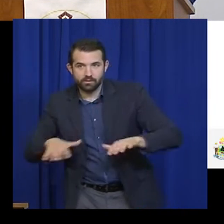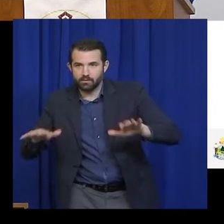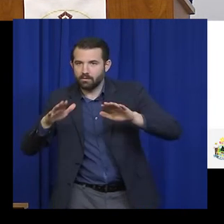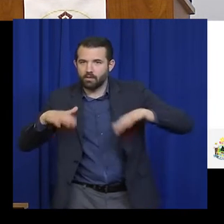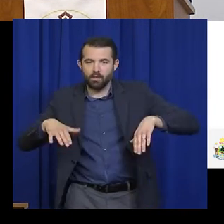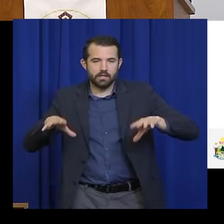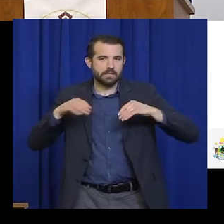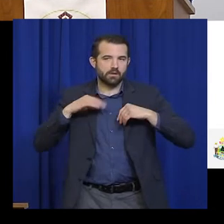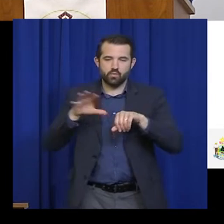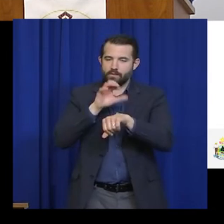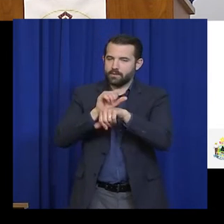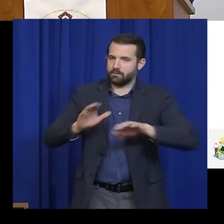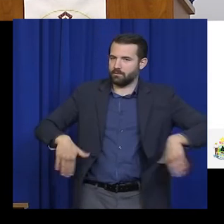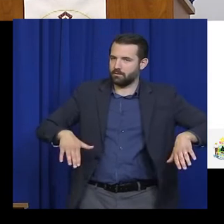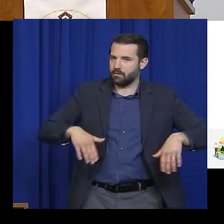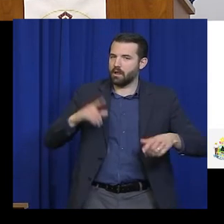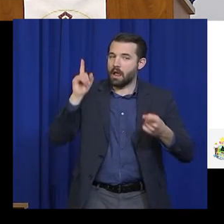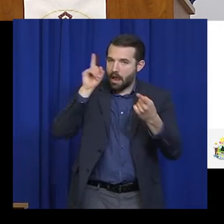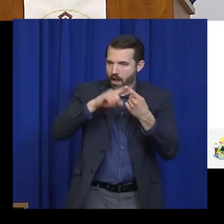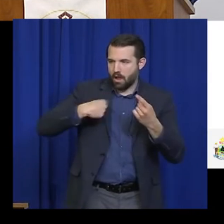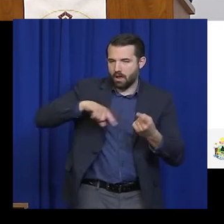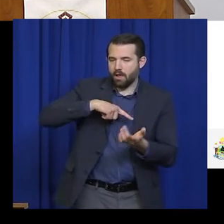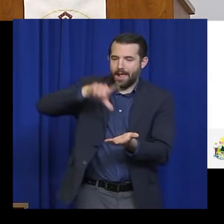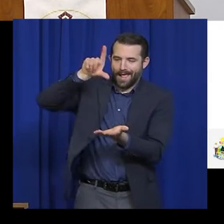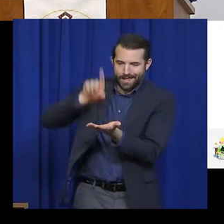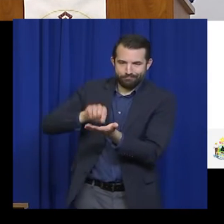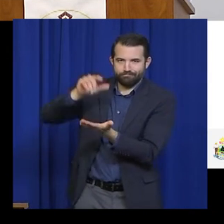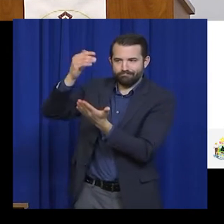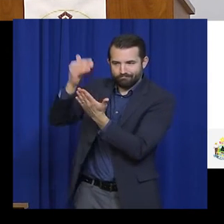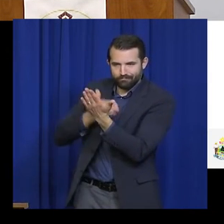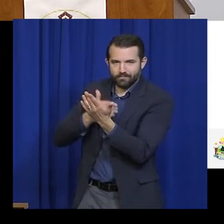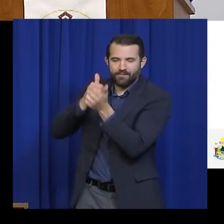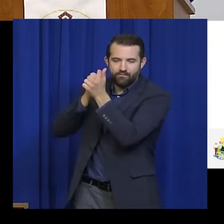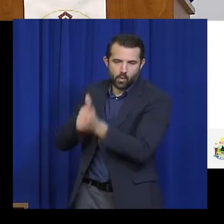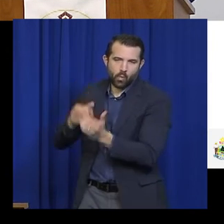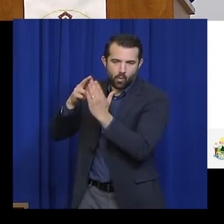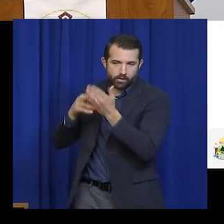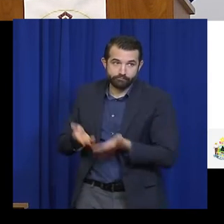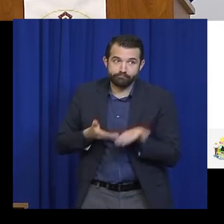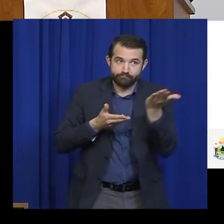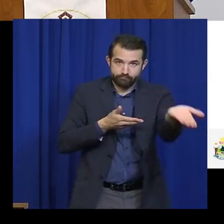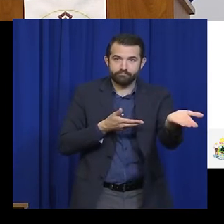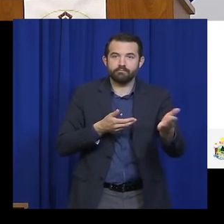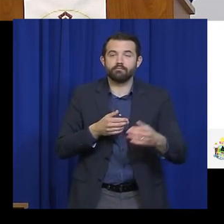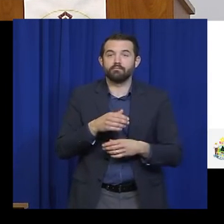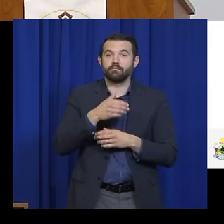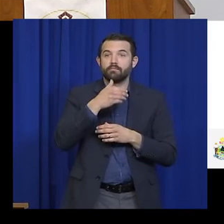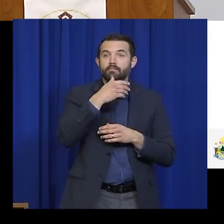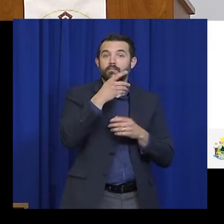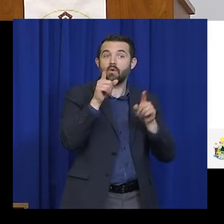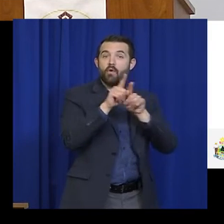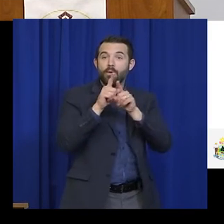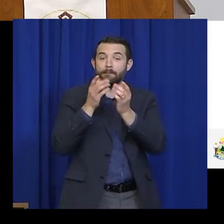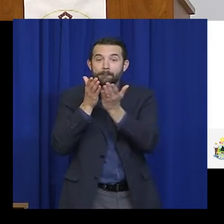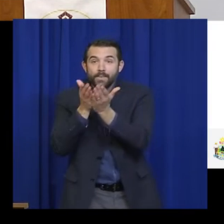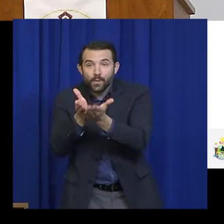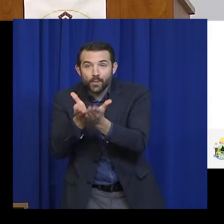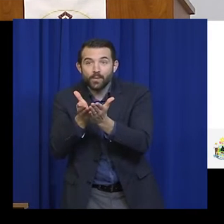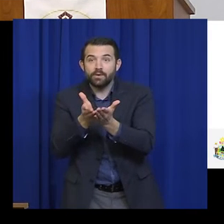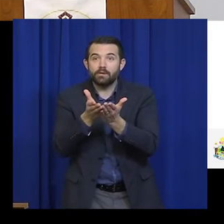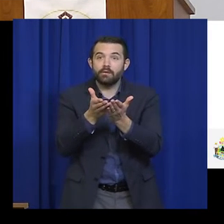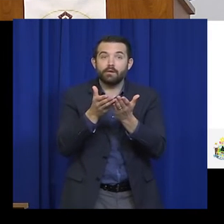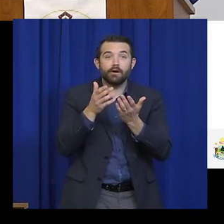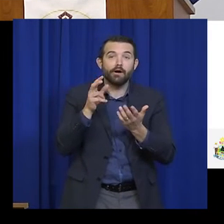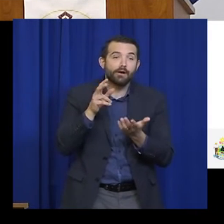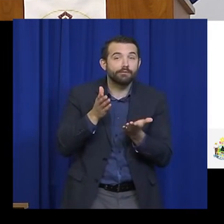It will also allow for outdoor recreation, such as charter boats and boat excursions. It will allow for bars to be open